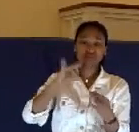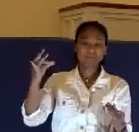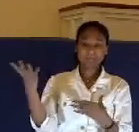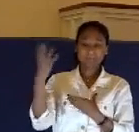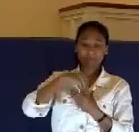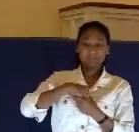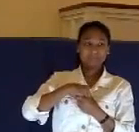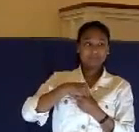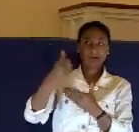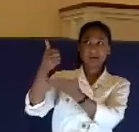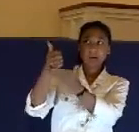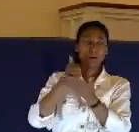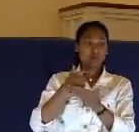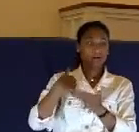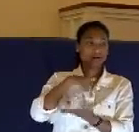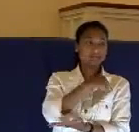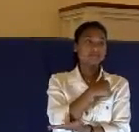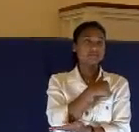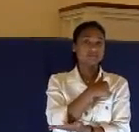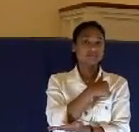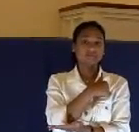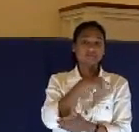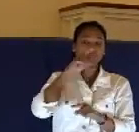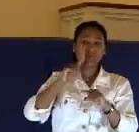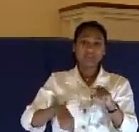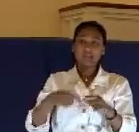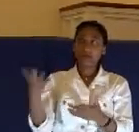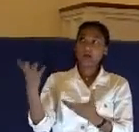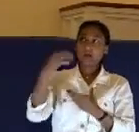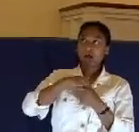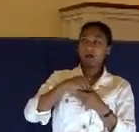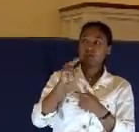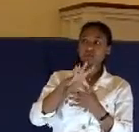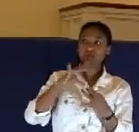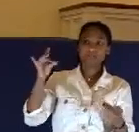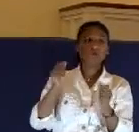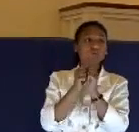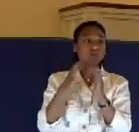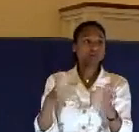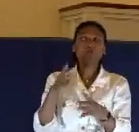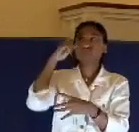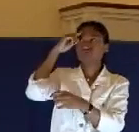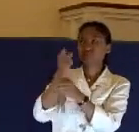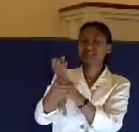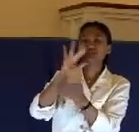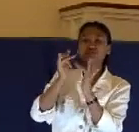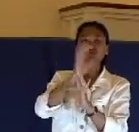us. And you can't get that unless first you come to know Jesus as your savior.